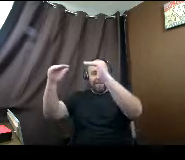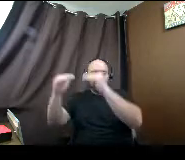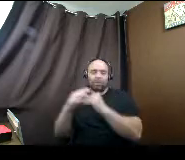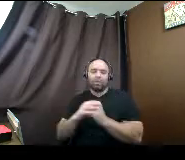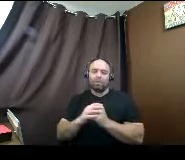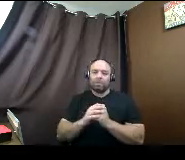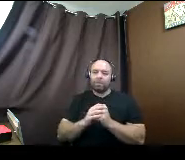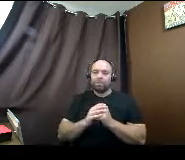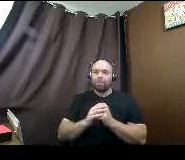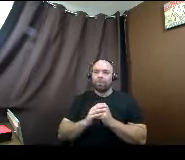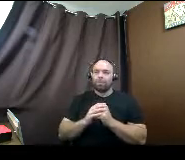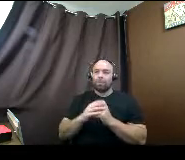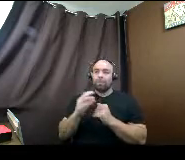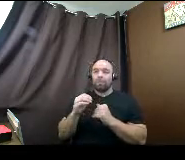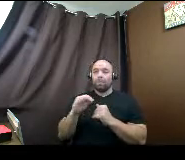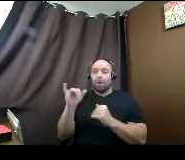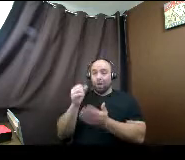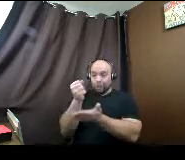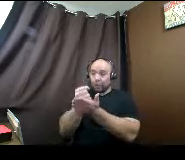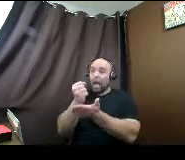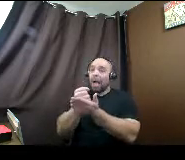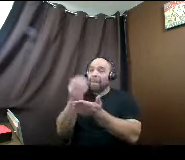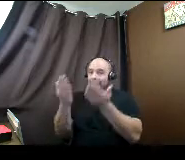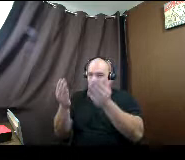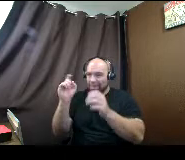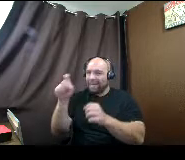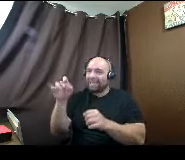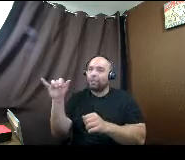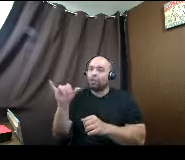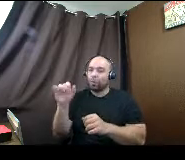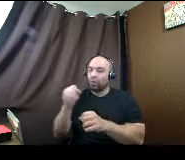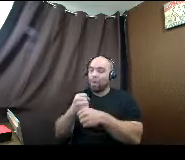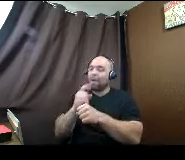And the scholarships may need it too. So you'll want to write it down.